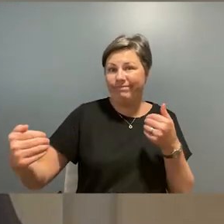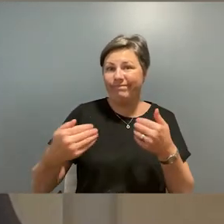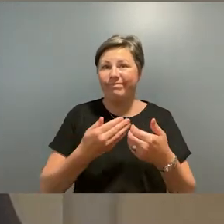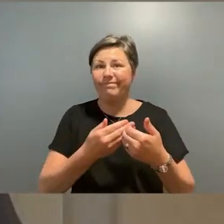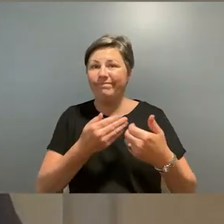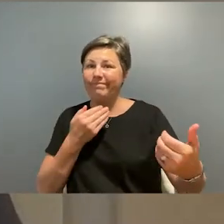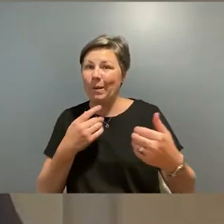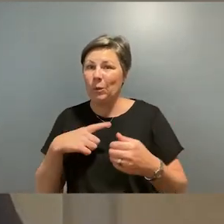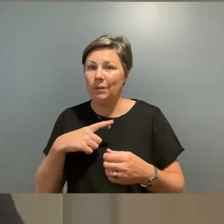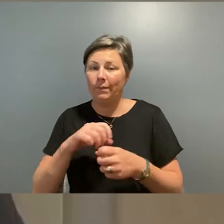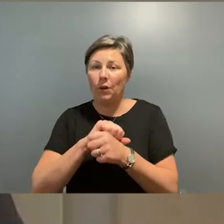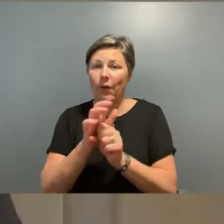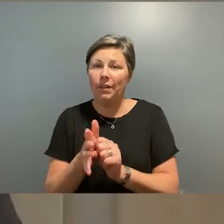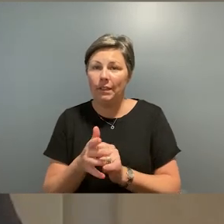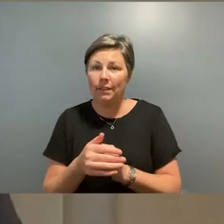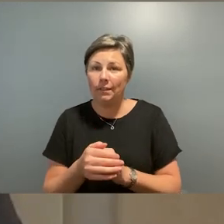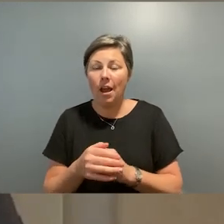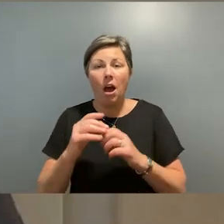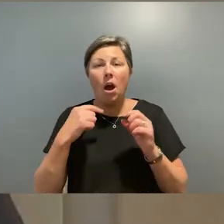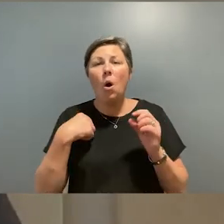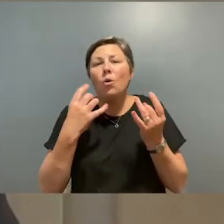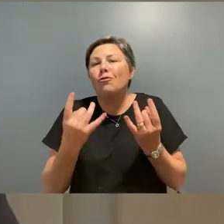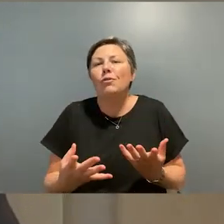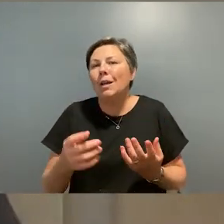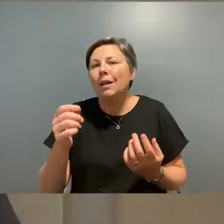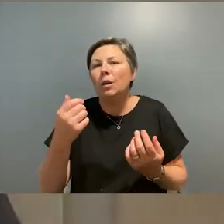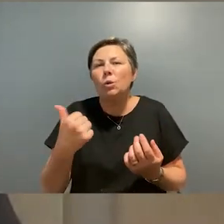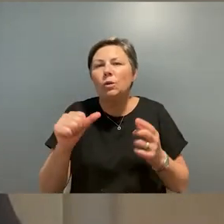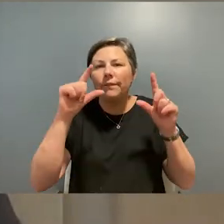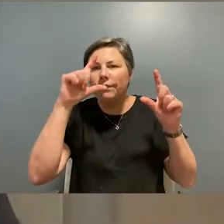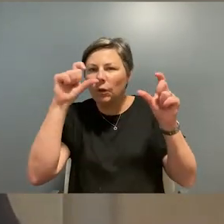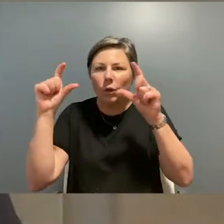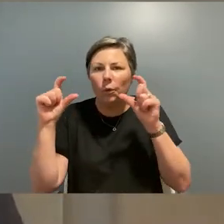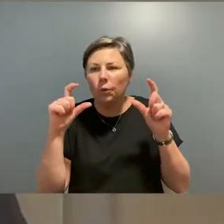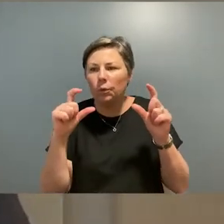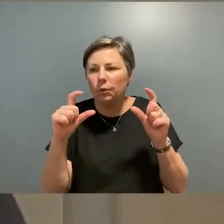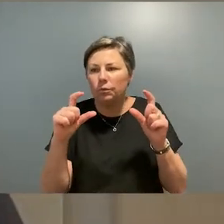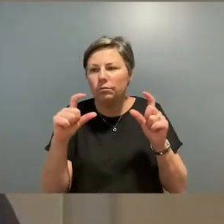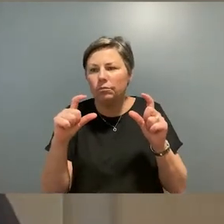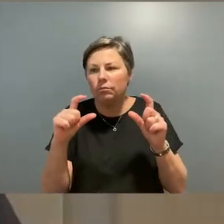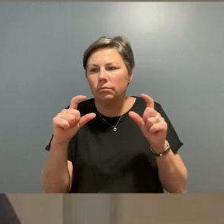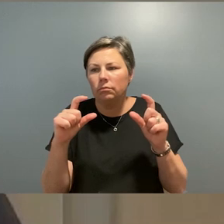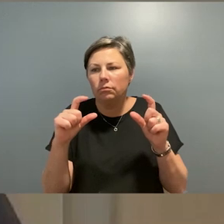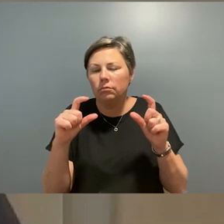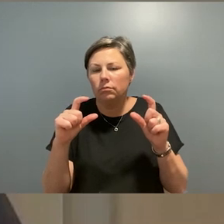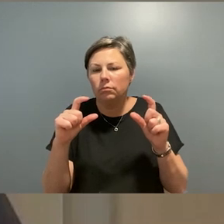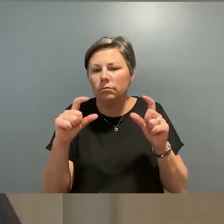photography is the medium we use already to interface with those